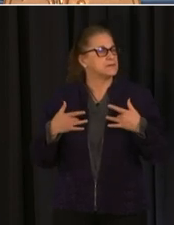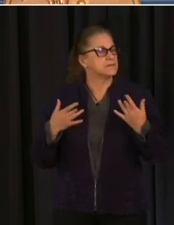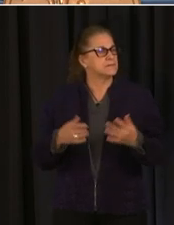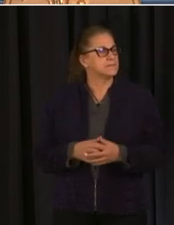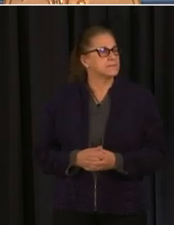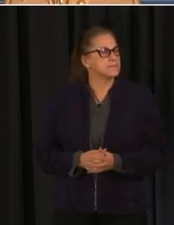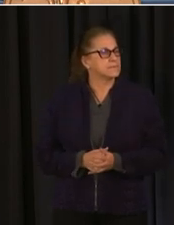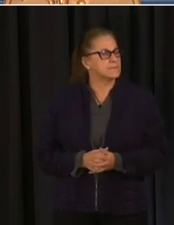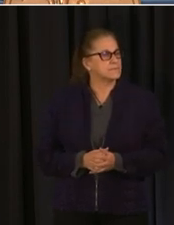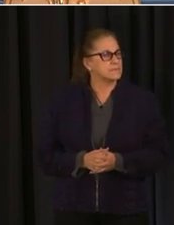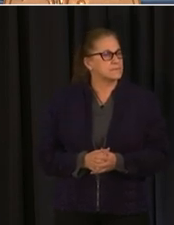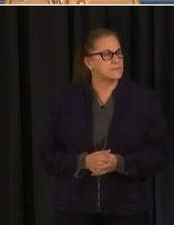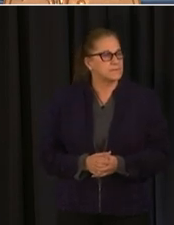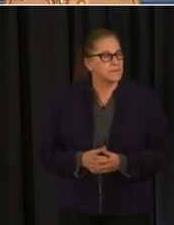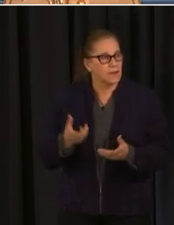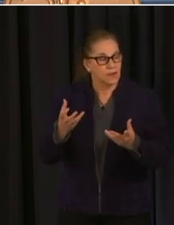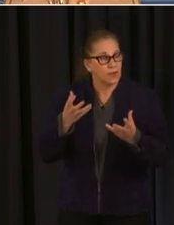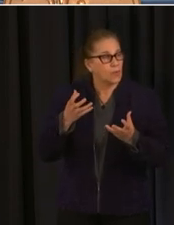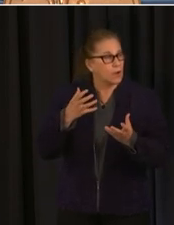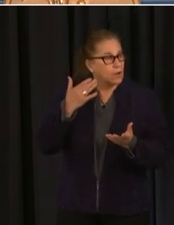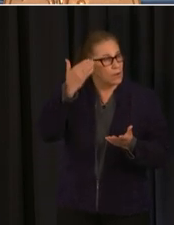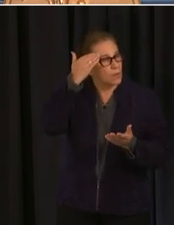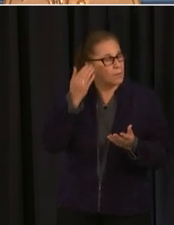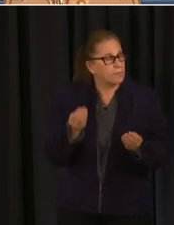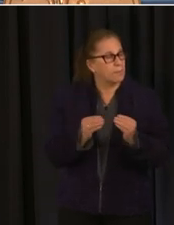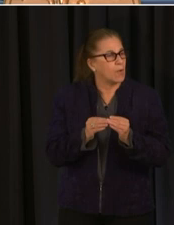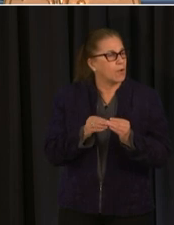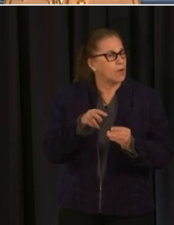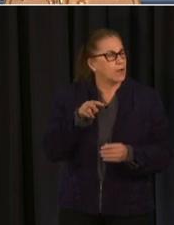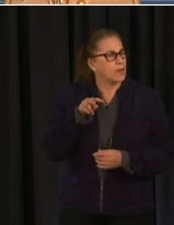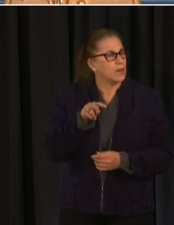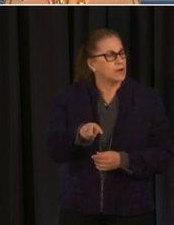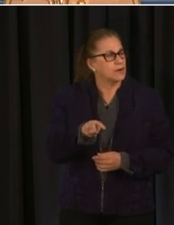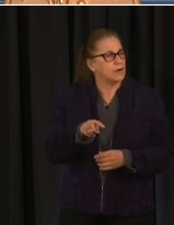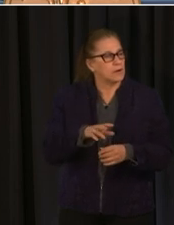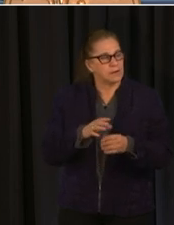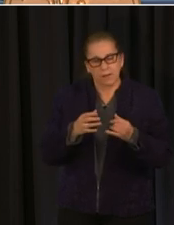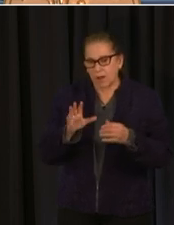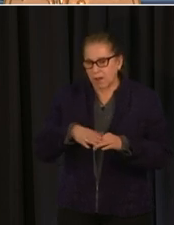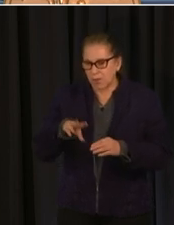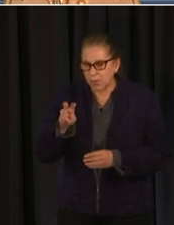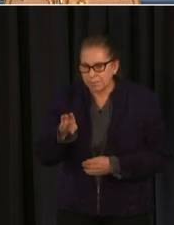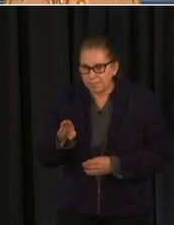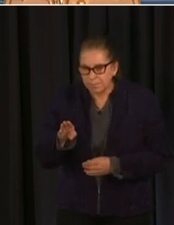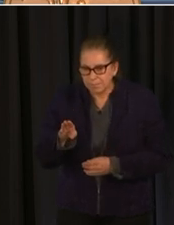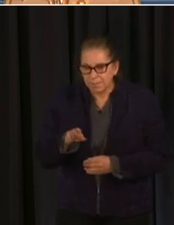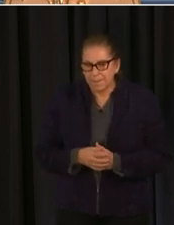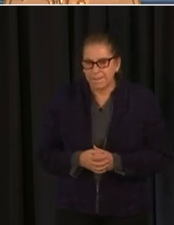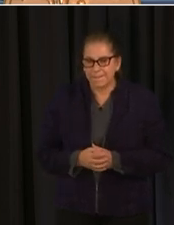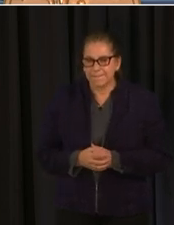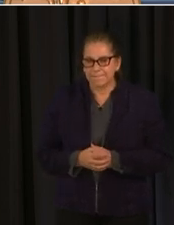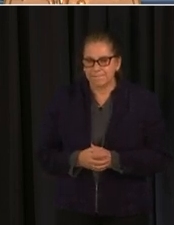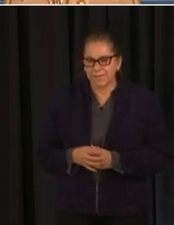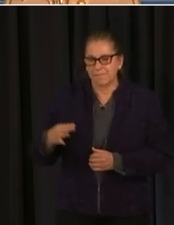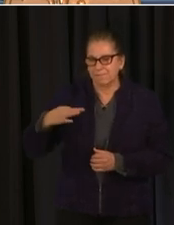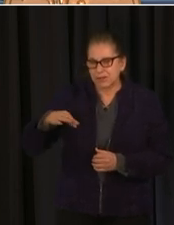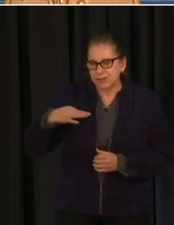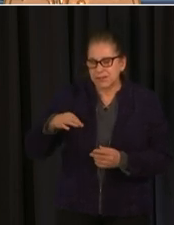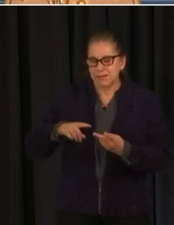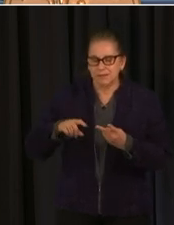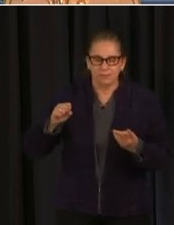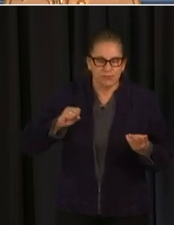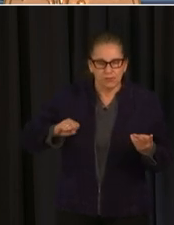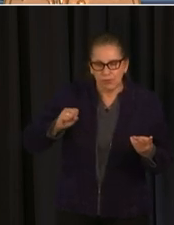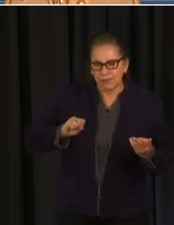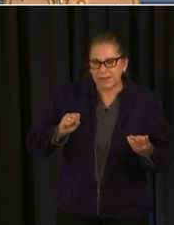um so please there were a lot of community groups sororities and fraternities churches uh you